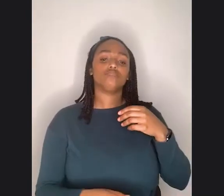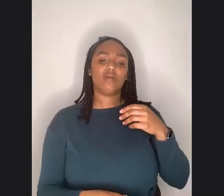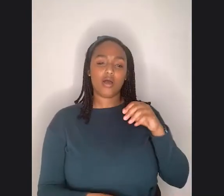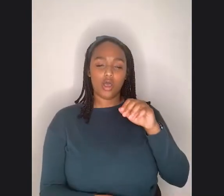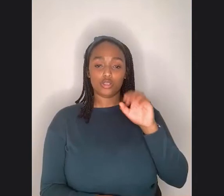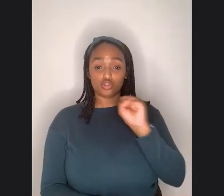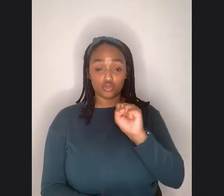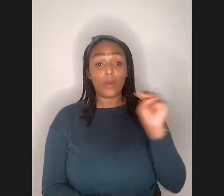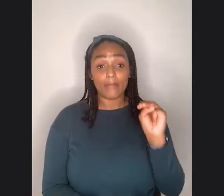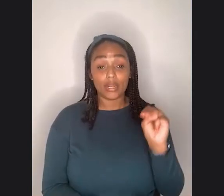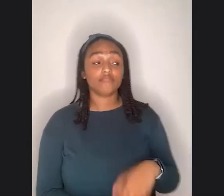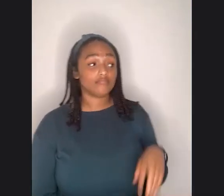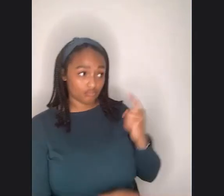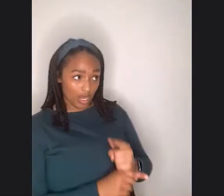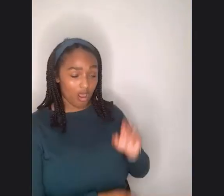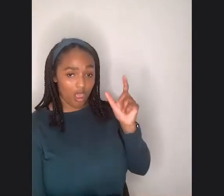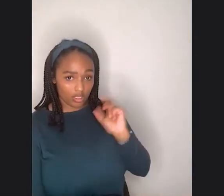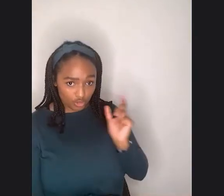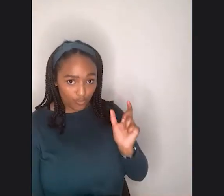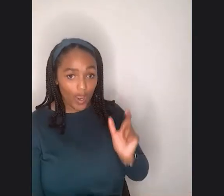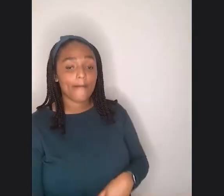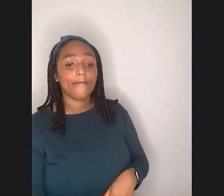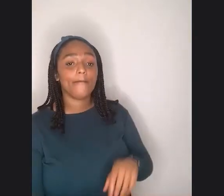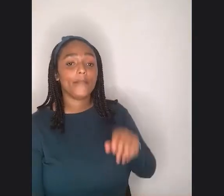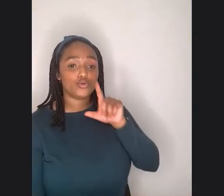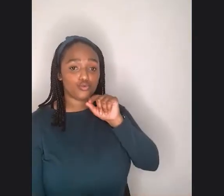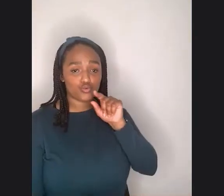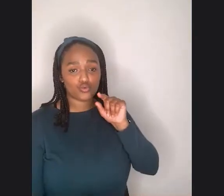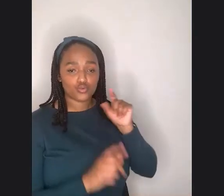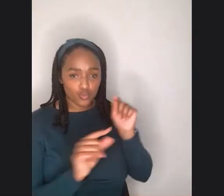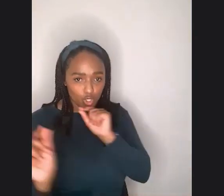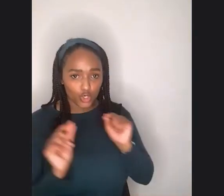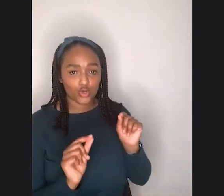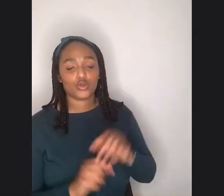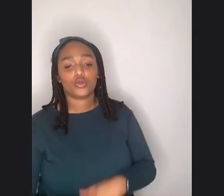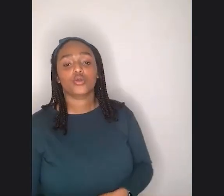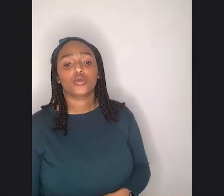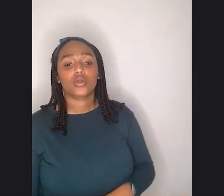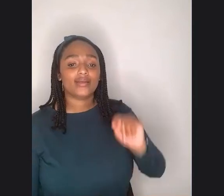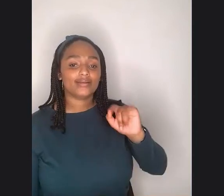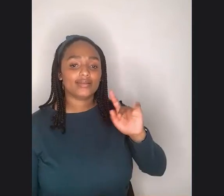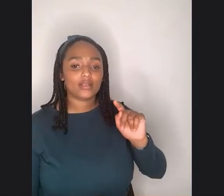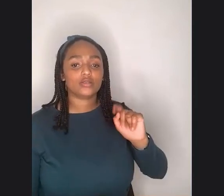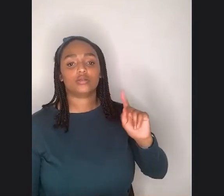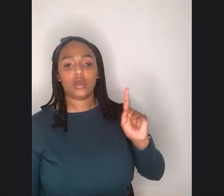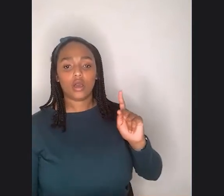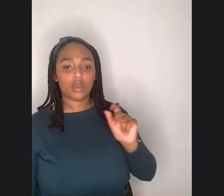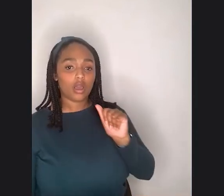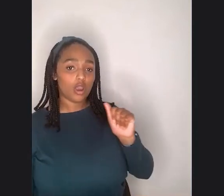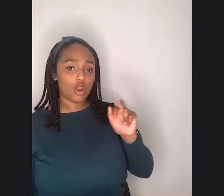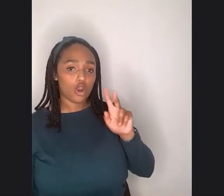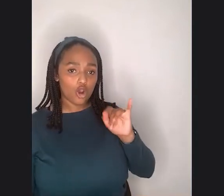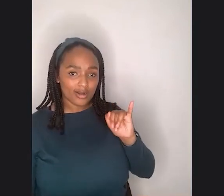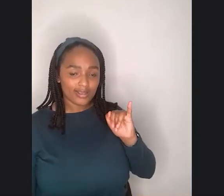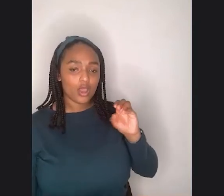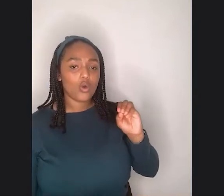on Instagram, um, Twitter, uh, on TikTok, I'm Artie Olivia. So you can